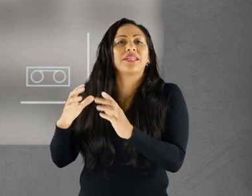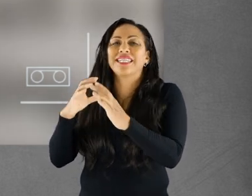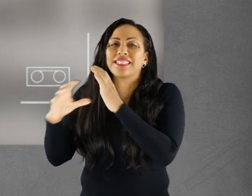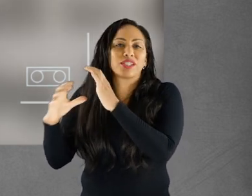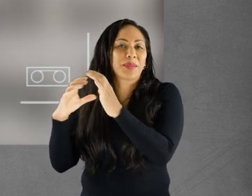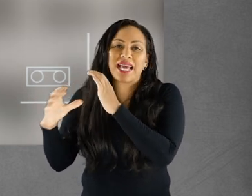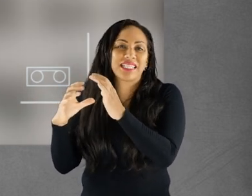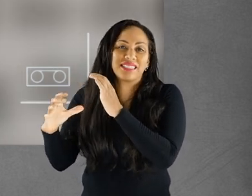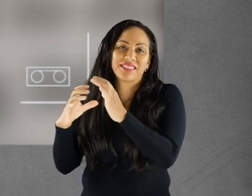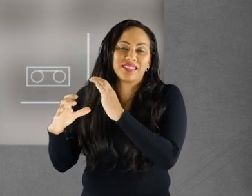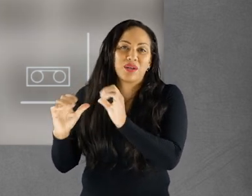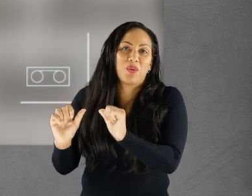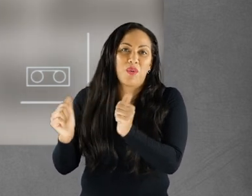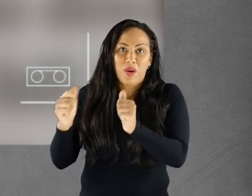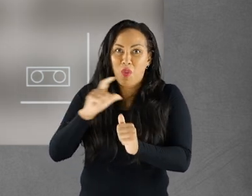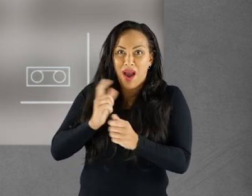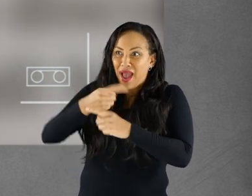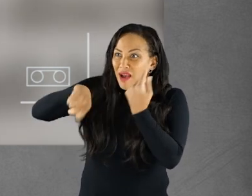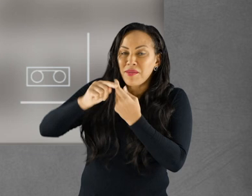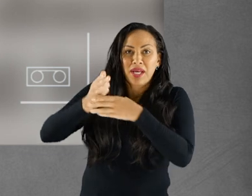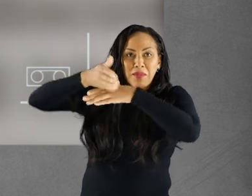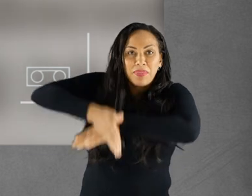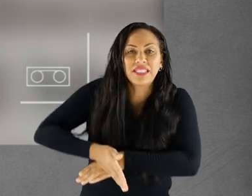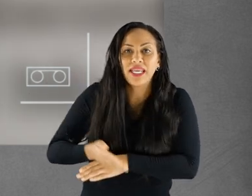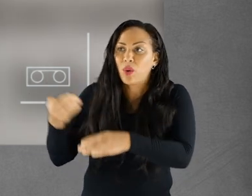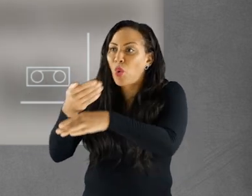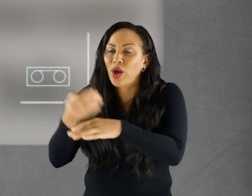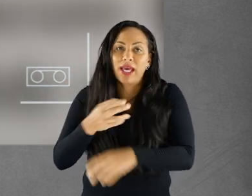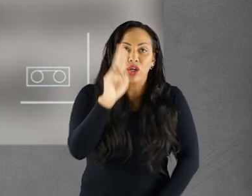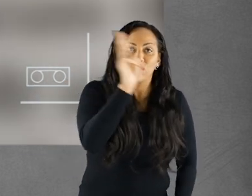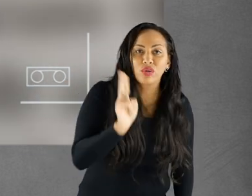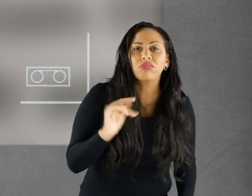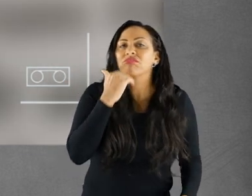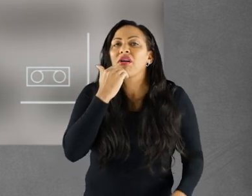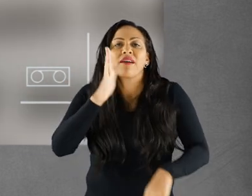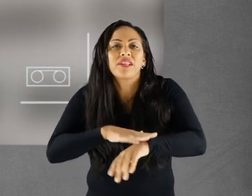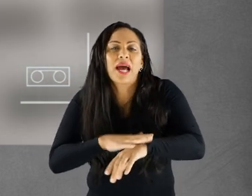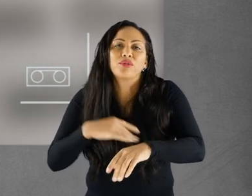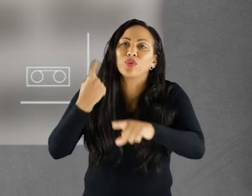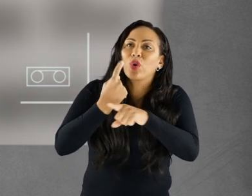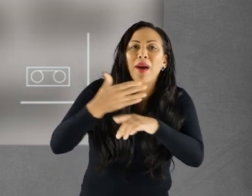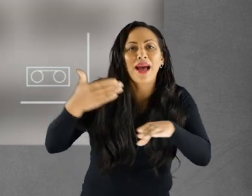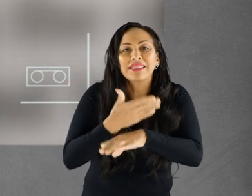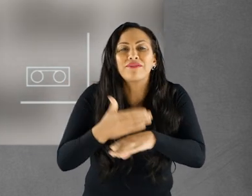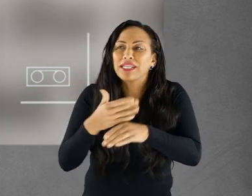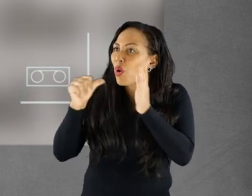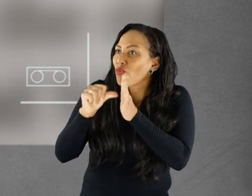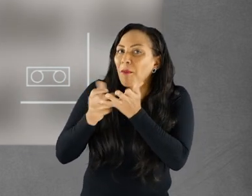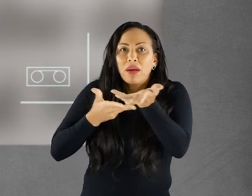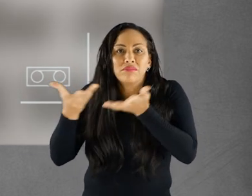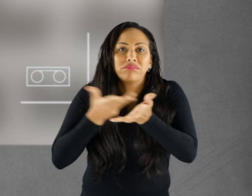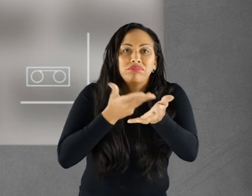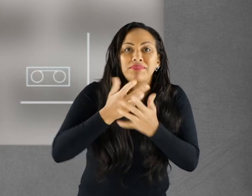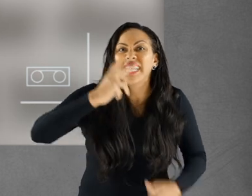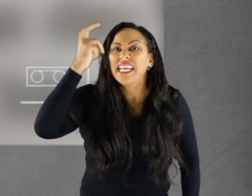factor the family lacked was the ability to communicate and interact as a family. With everyone working or at school, there was never